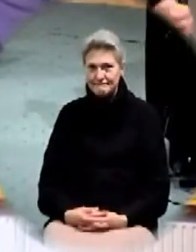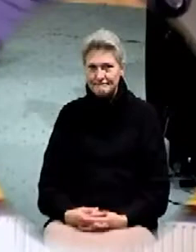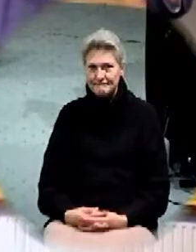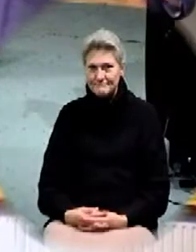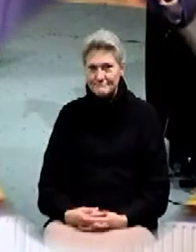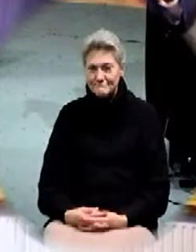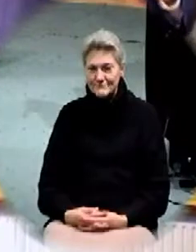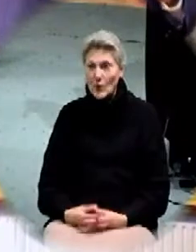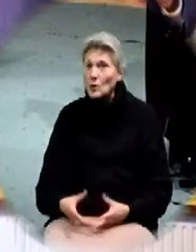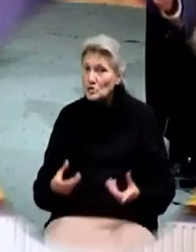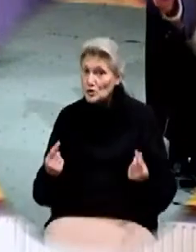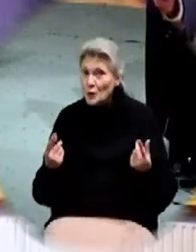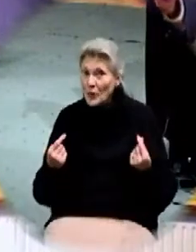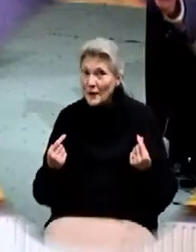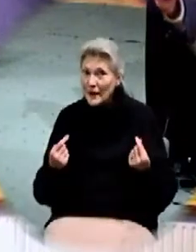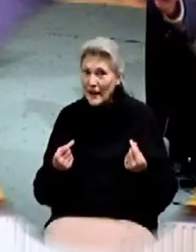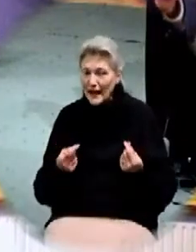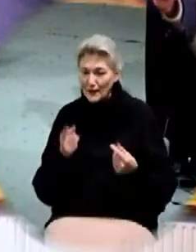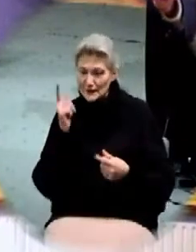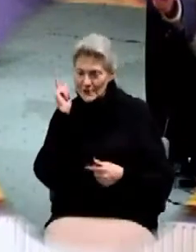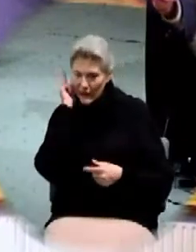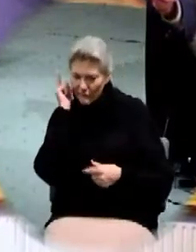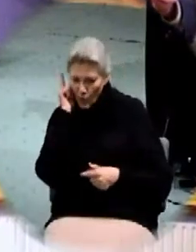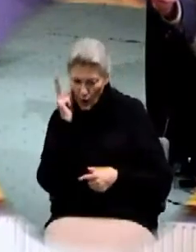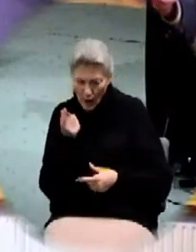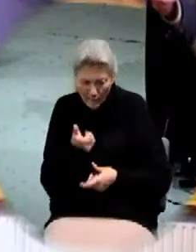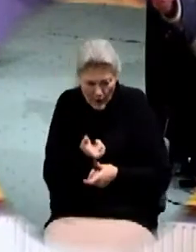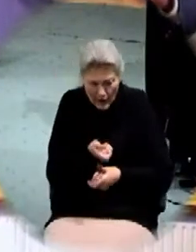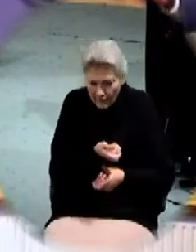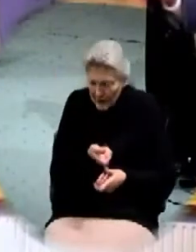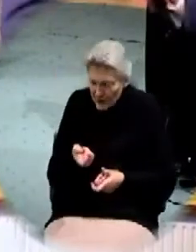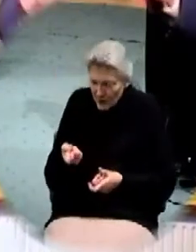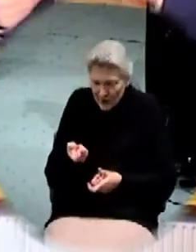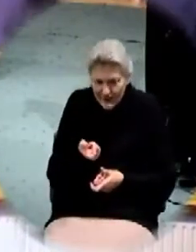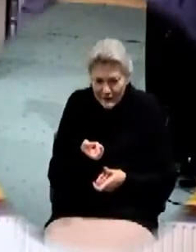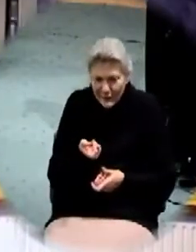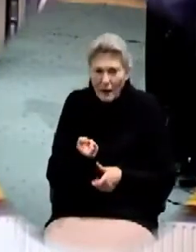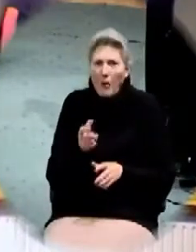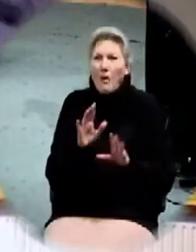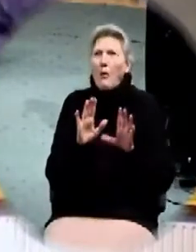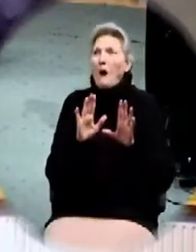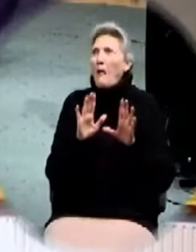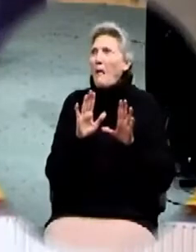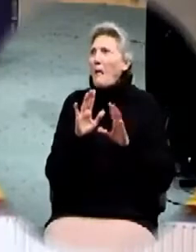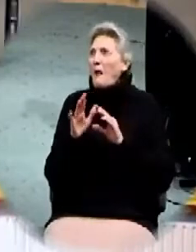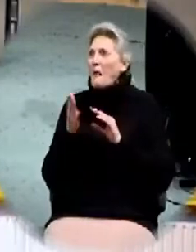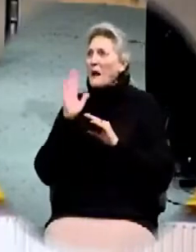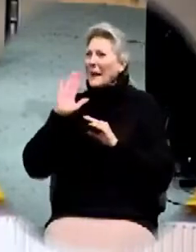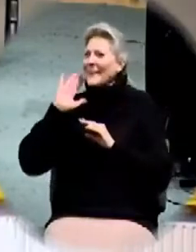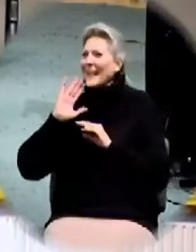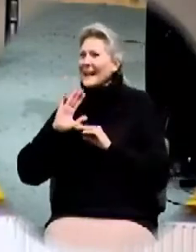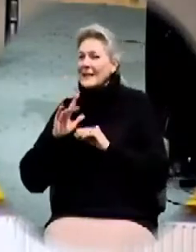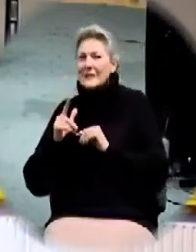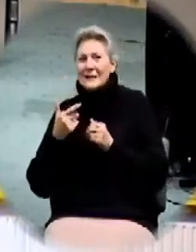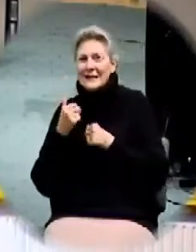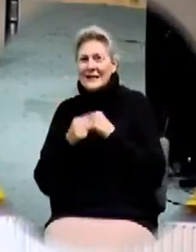all he had to do was take his iPhone out and flip on the flashlight oh yeah they didn't have iPhones in